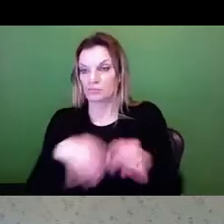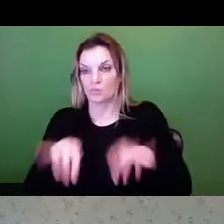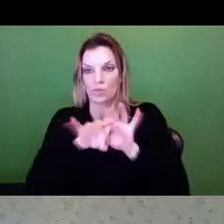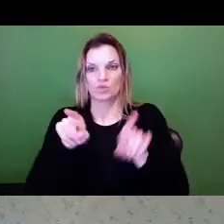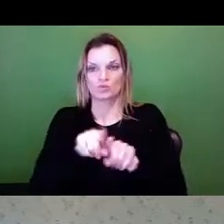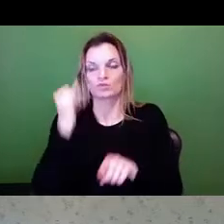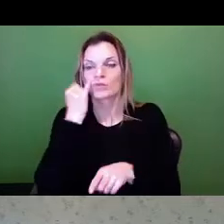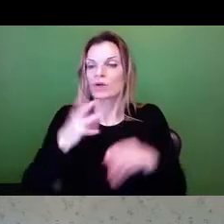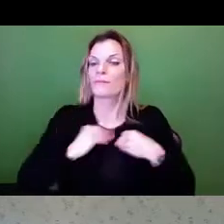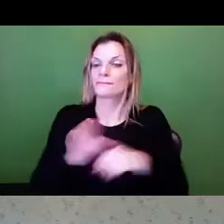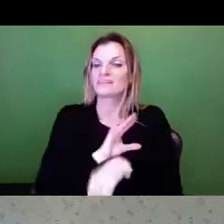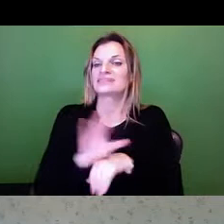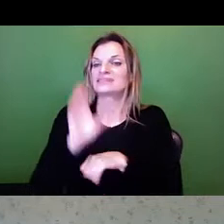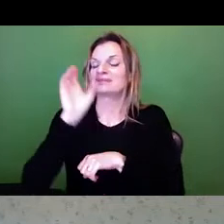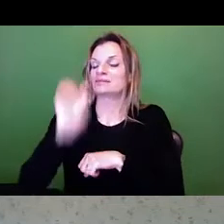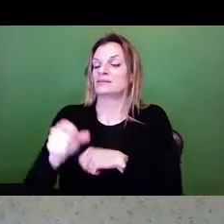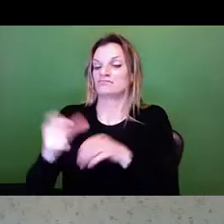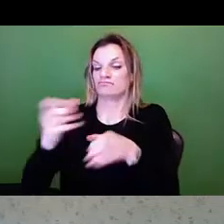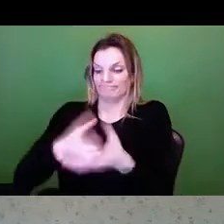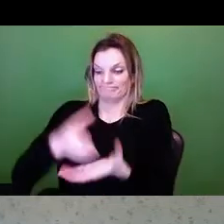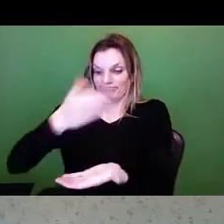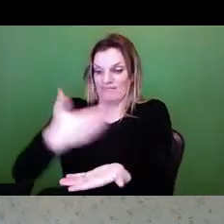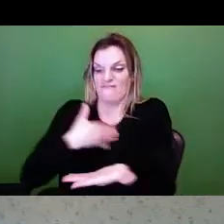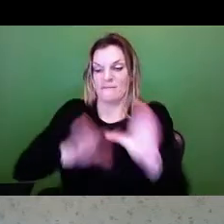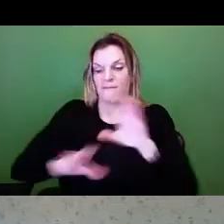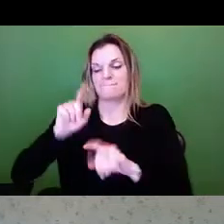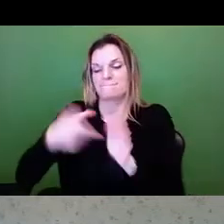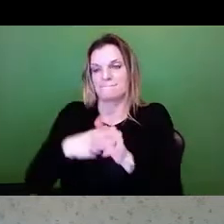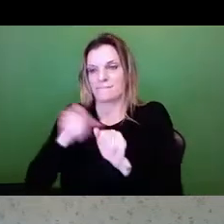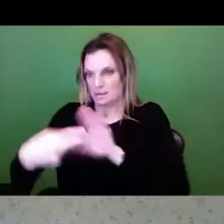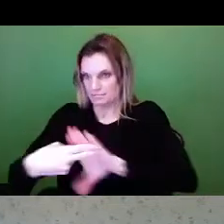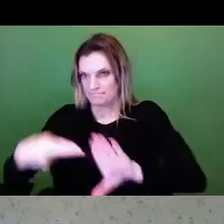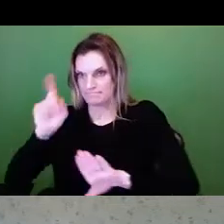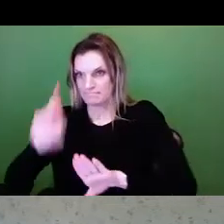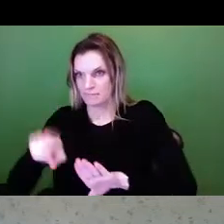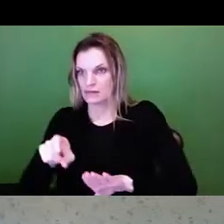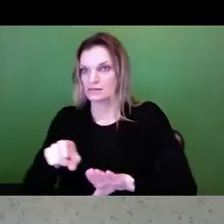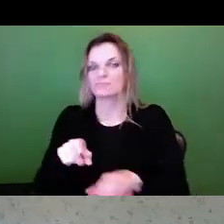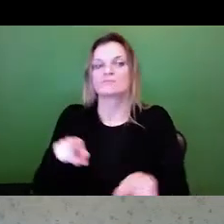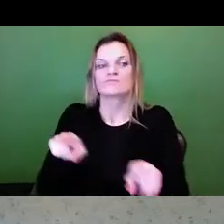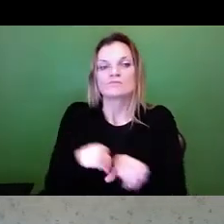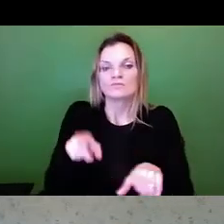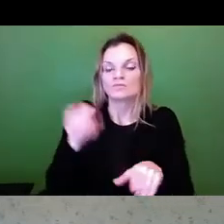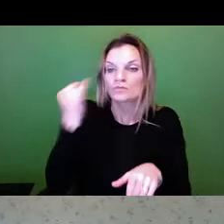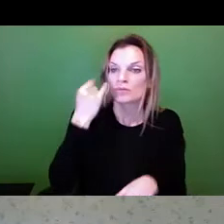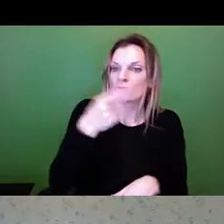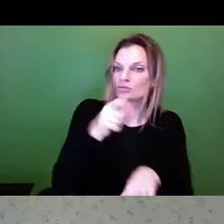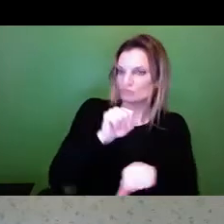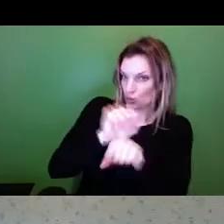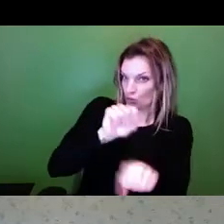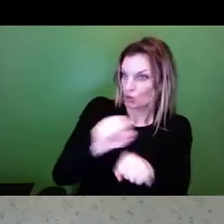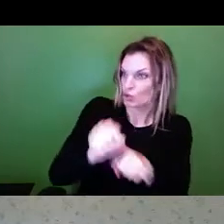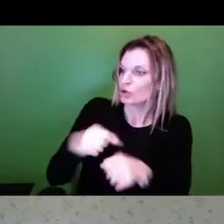And there needs to be training involved with it so the employees know ahead of time if there's an exposure, what to do.